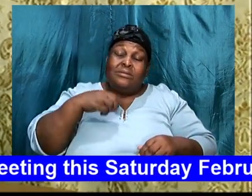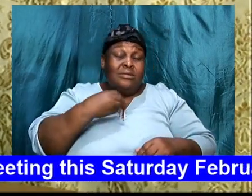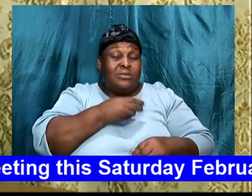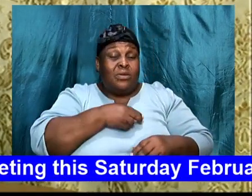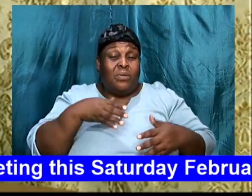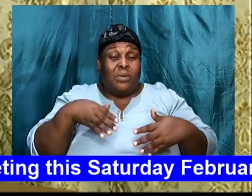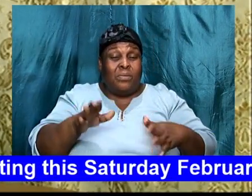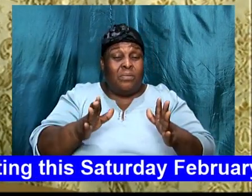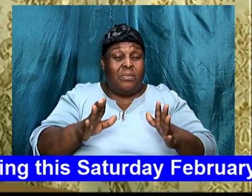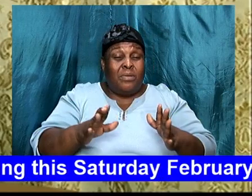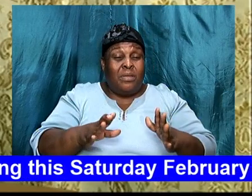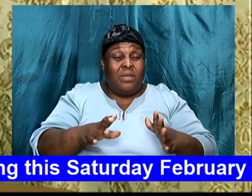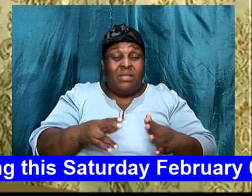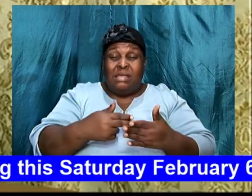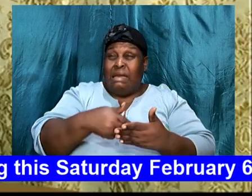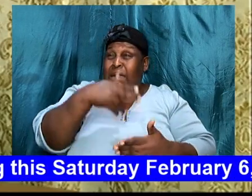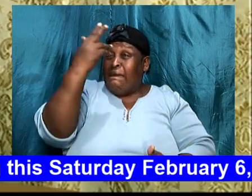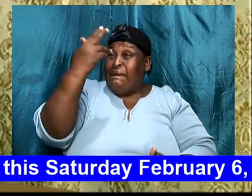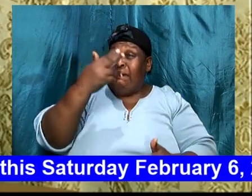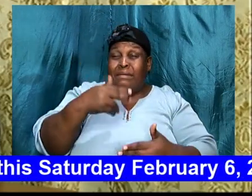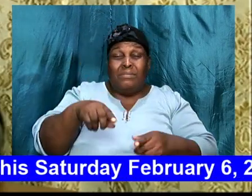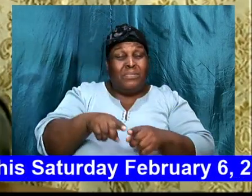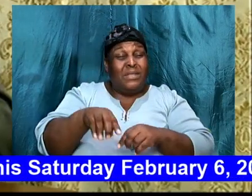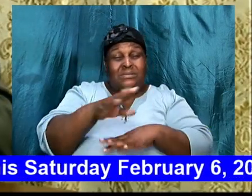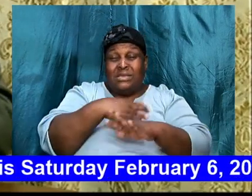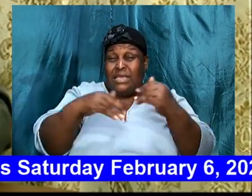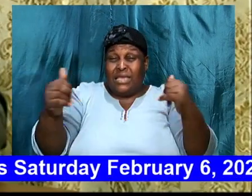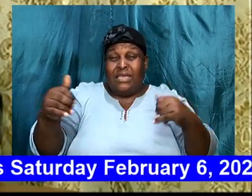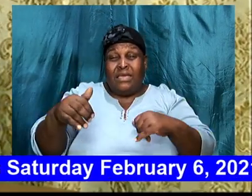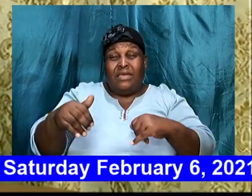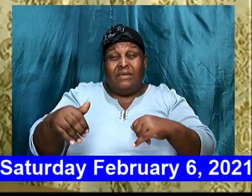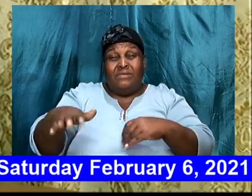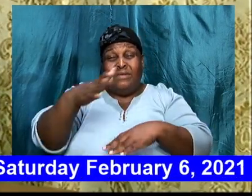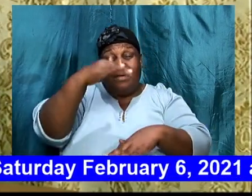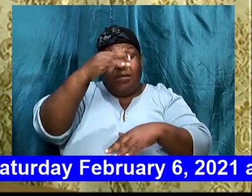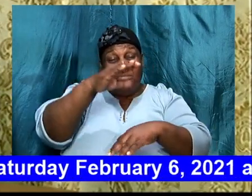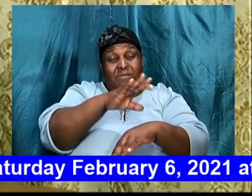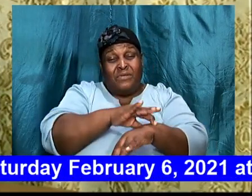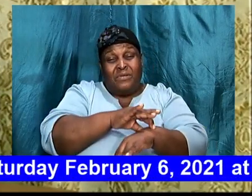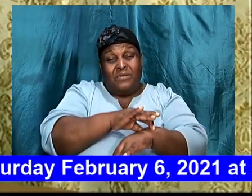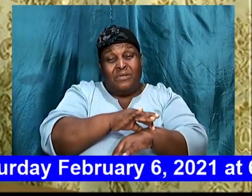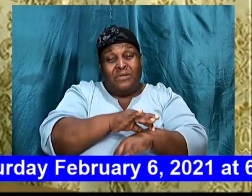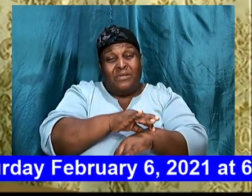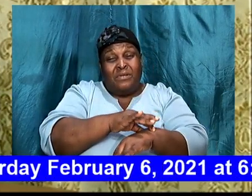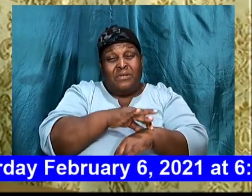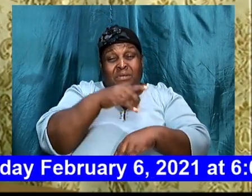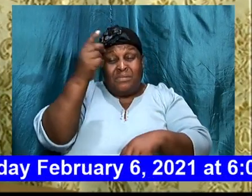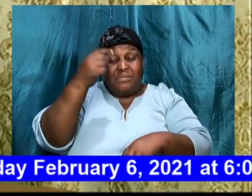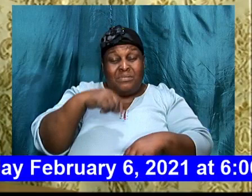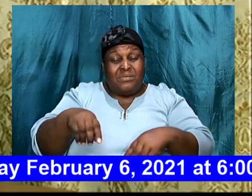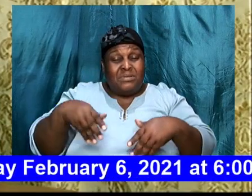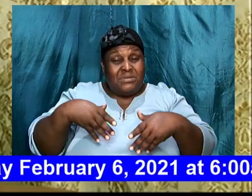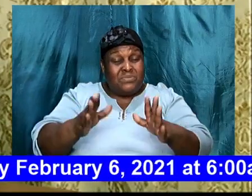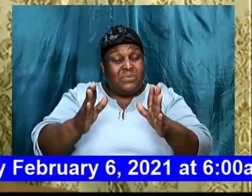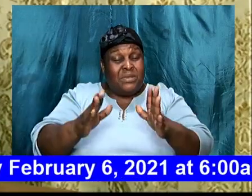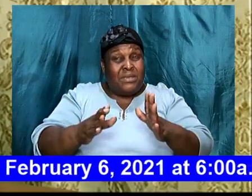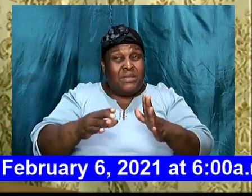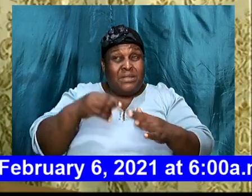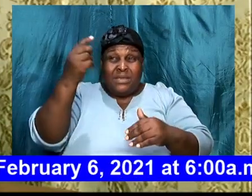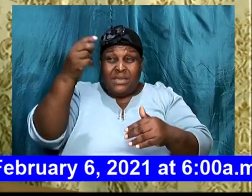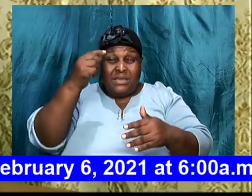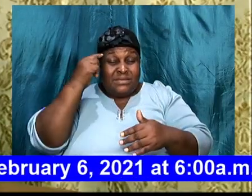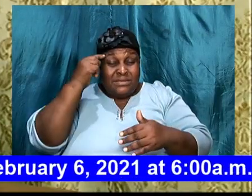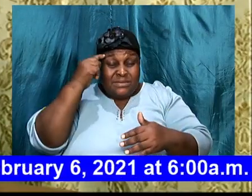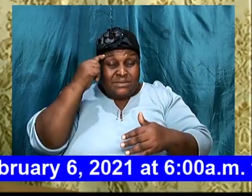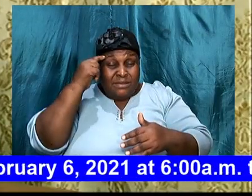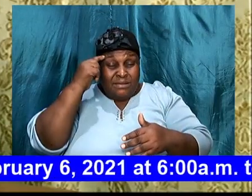Because, as high as the heaven, is above the earth, so are his ways, and his thoughts, higher than our ways, and higher